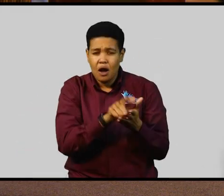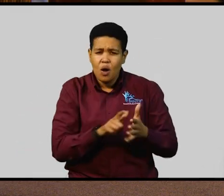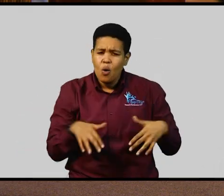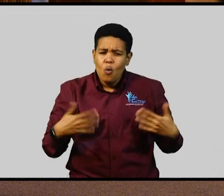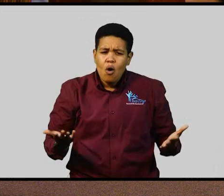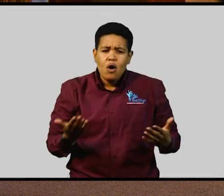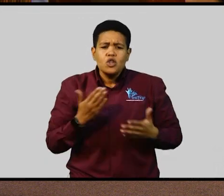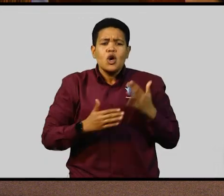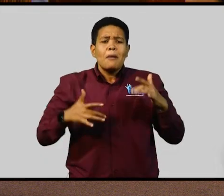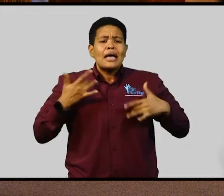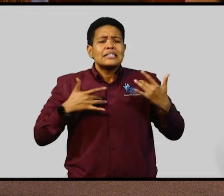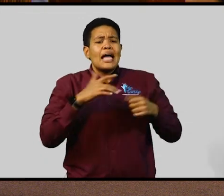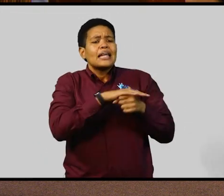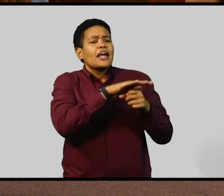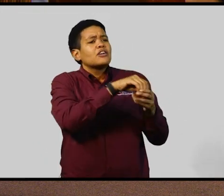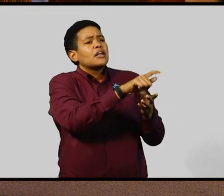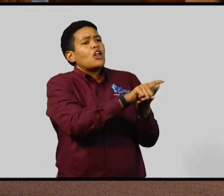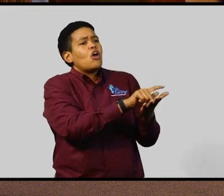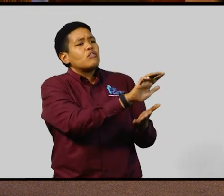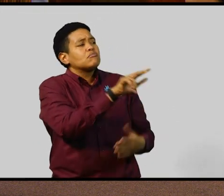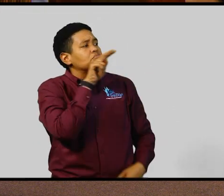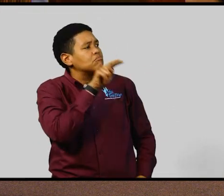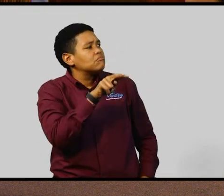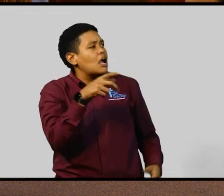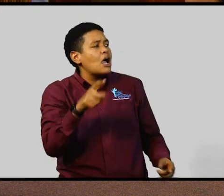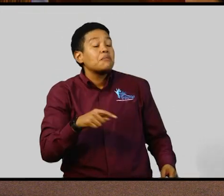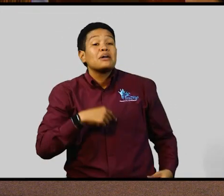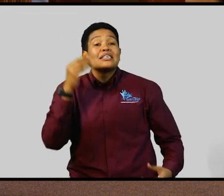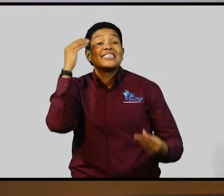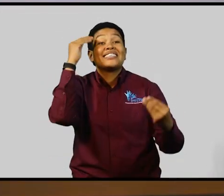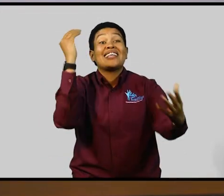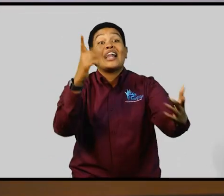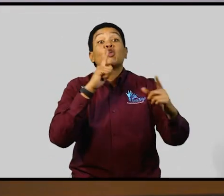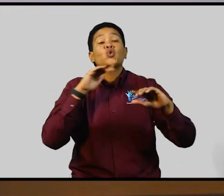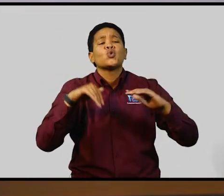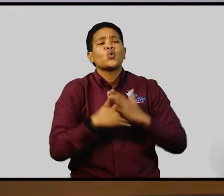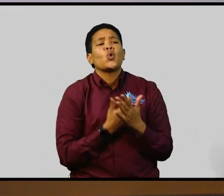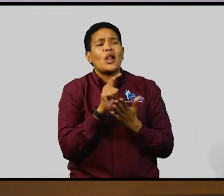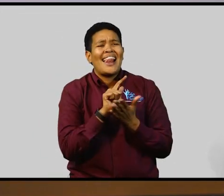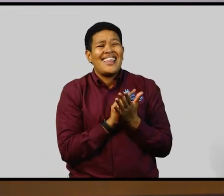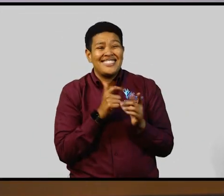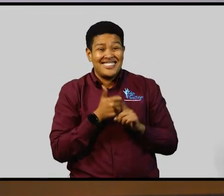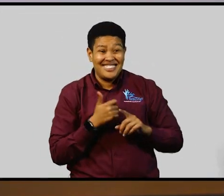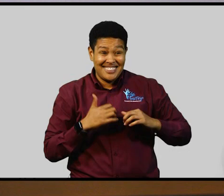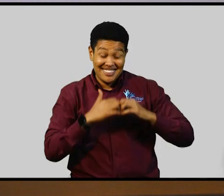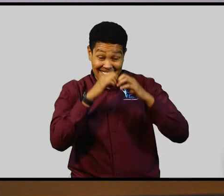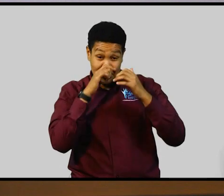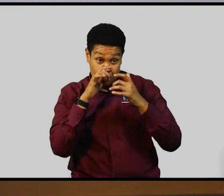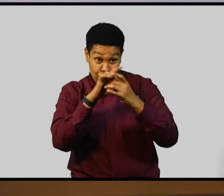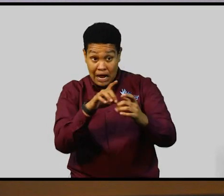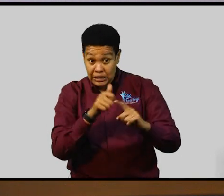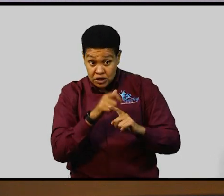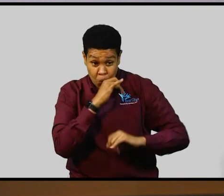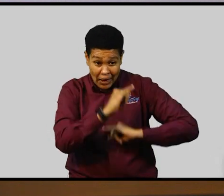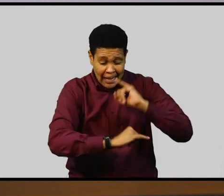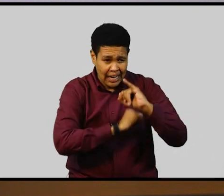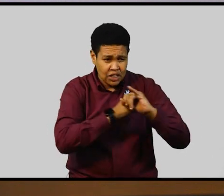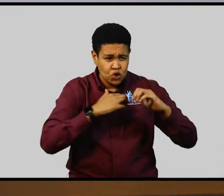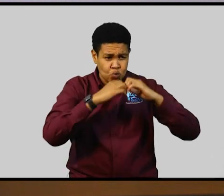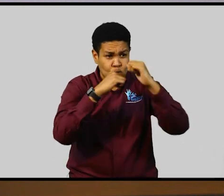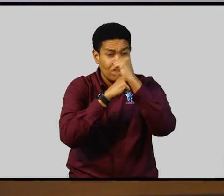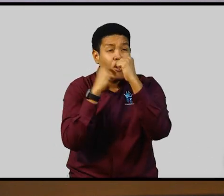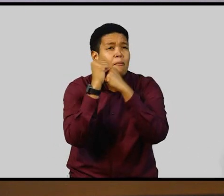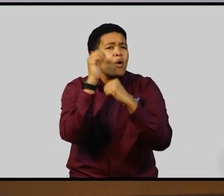legislation. One, I tell you, the new legislation in terms of its institutional